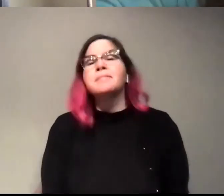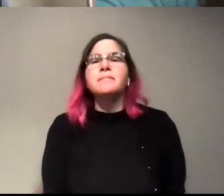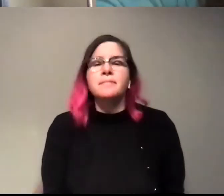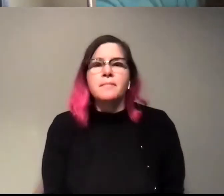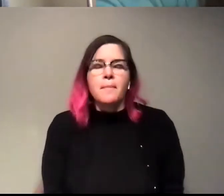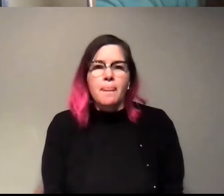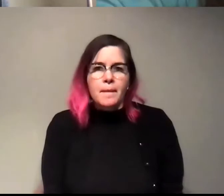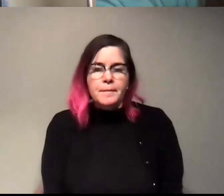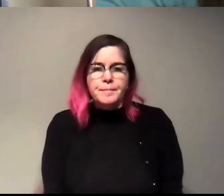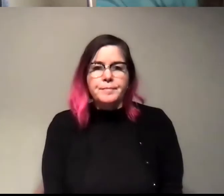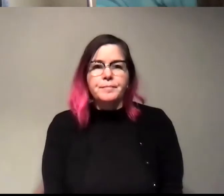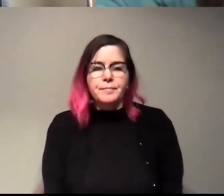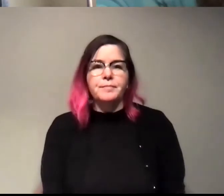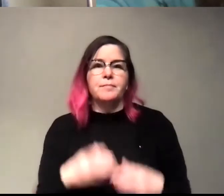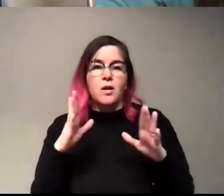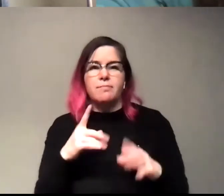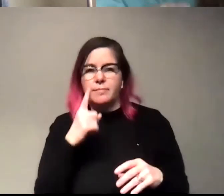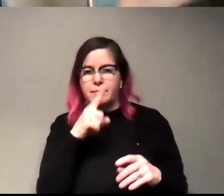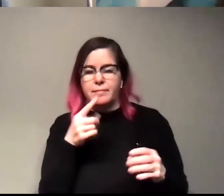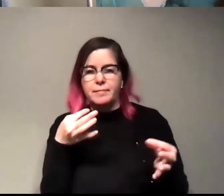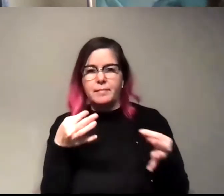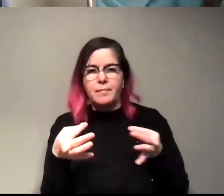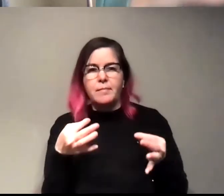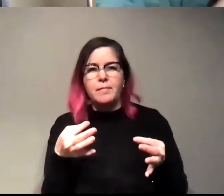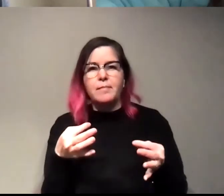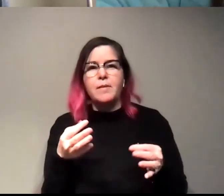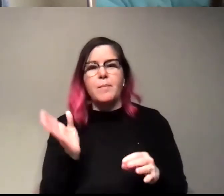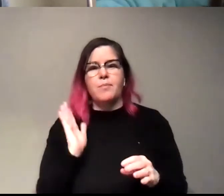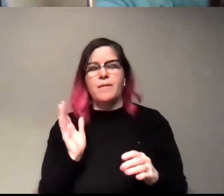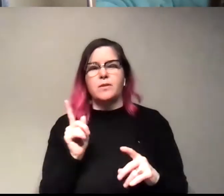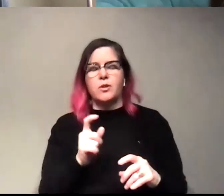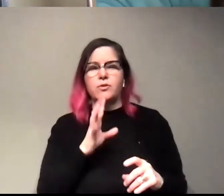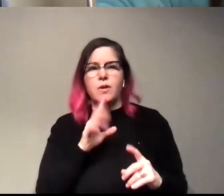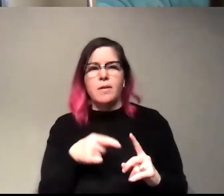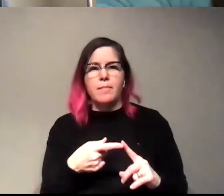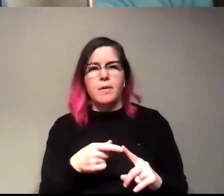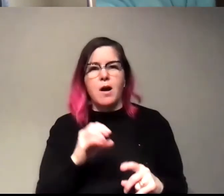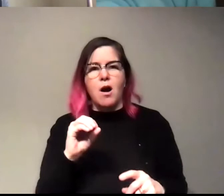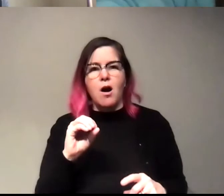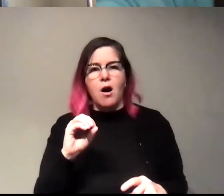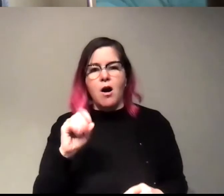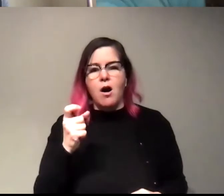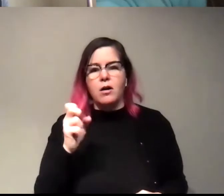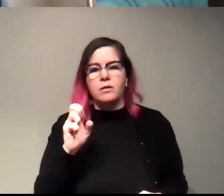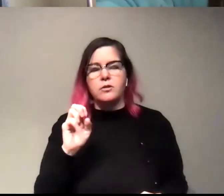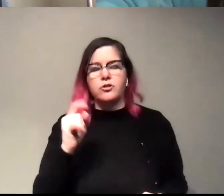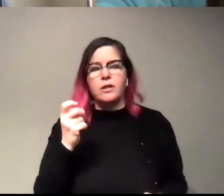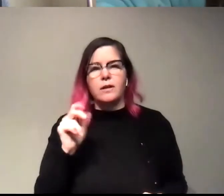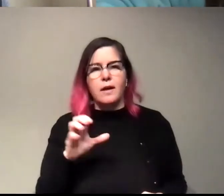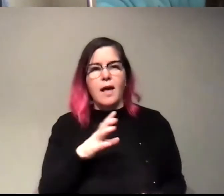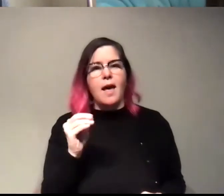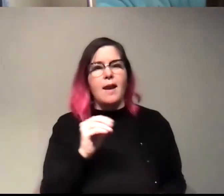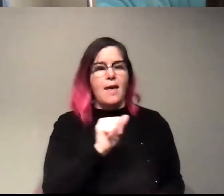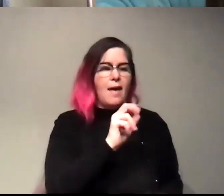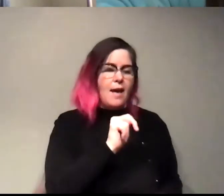Um, awesome. So could you just tell us what, so from a previous question, we talked about, um, oxygenic and anoxygenic. Could you tell us what those two words mean?